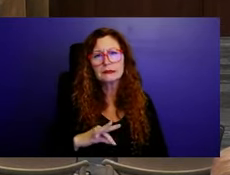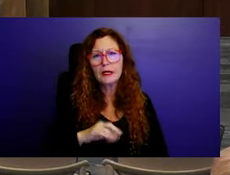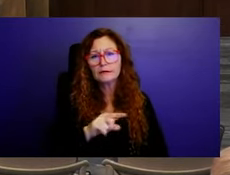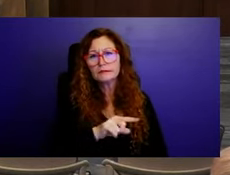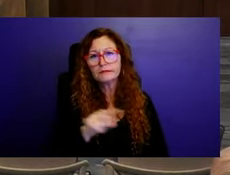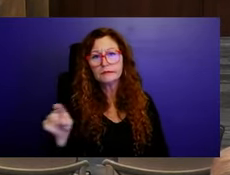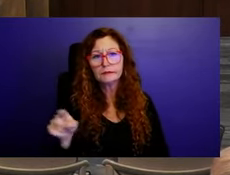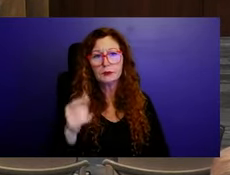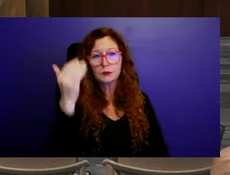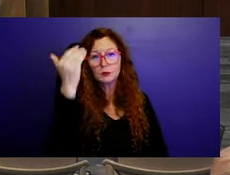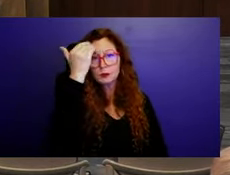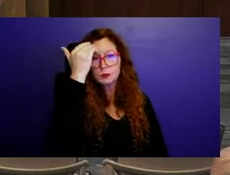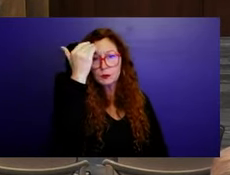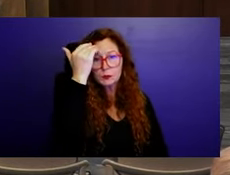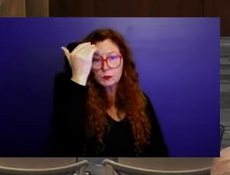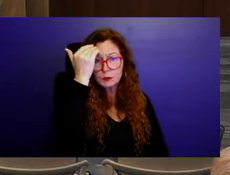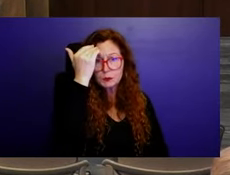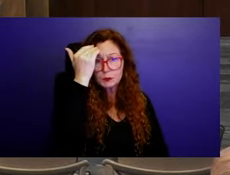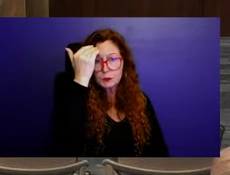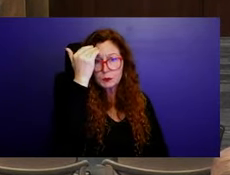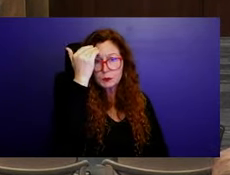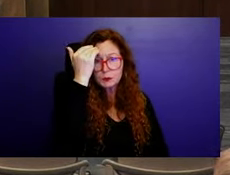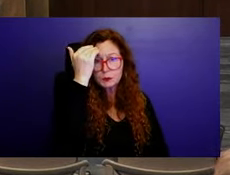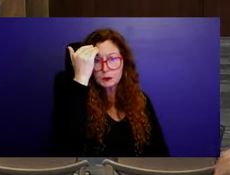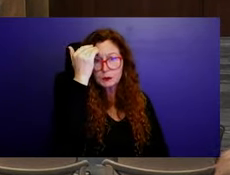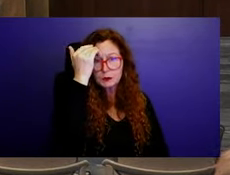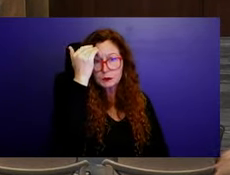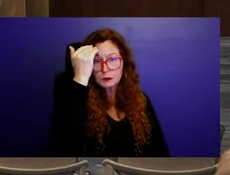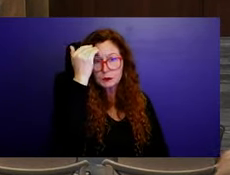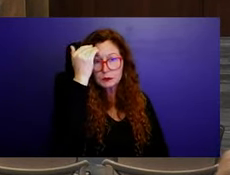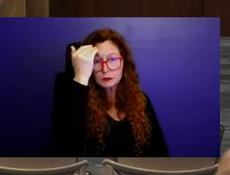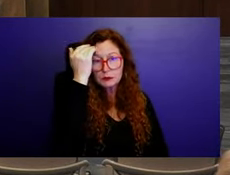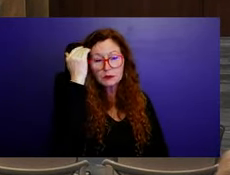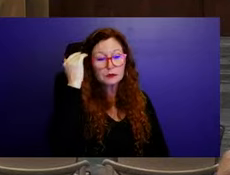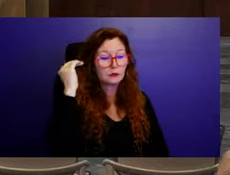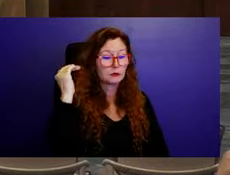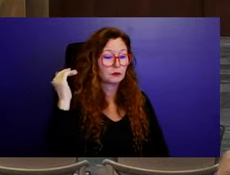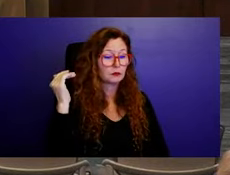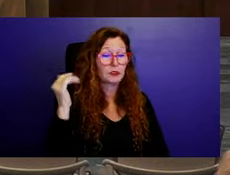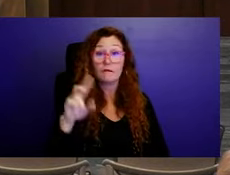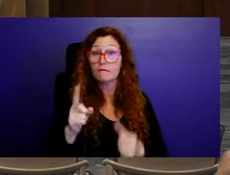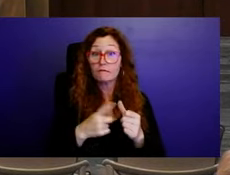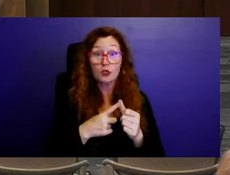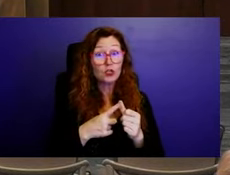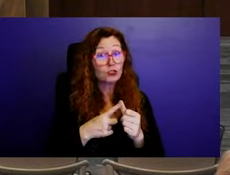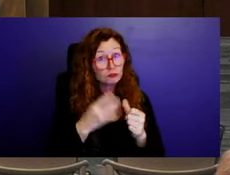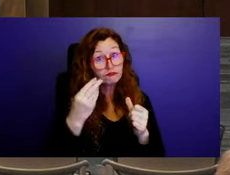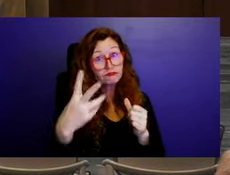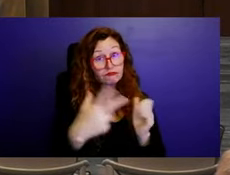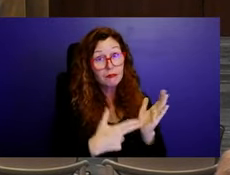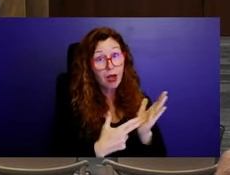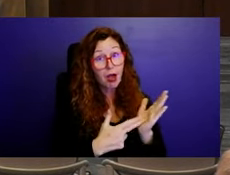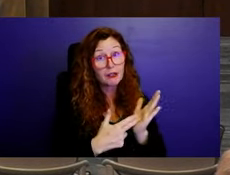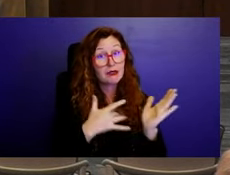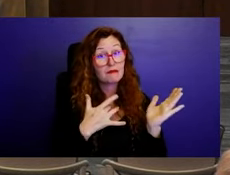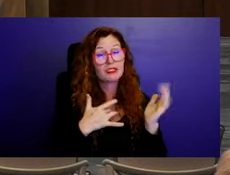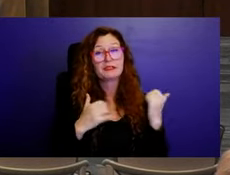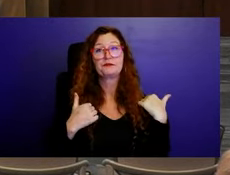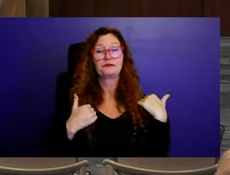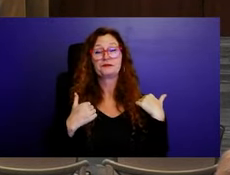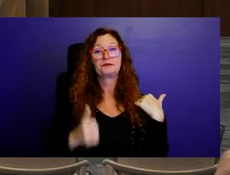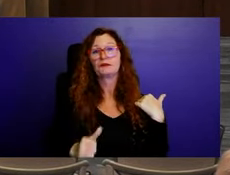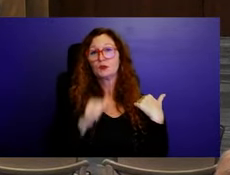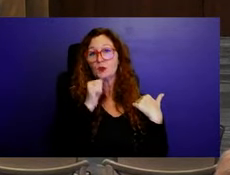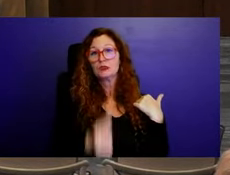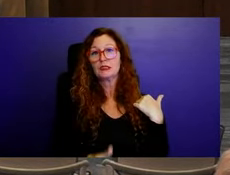know, at this point, I, at first I was not in favor of the variance because I wasn't sure how many houses did not have a garage. But now